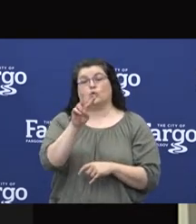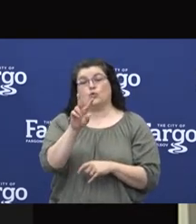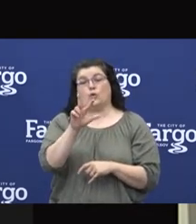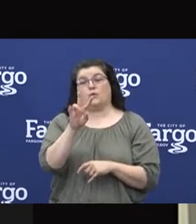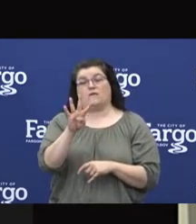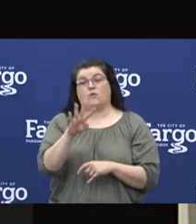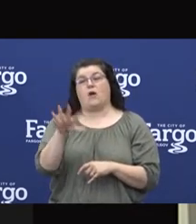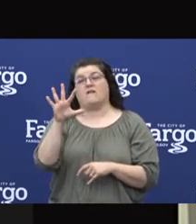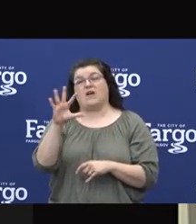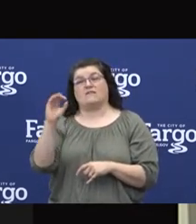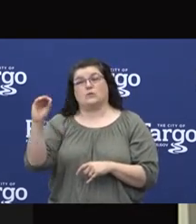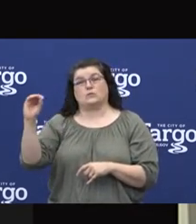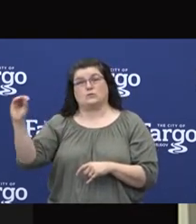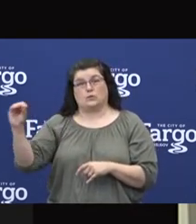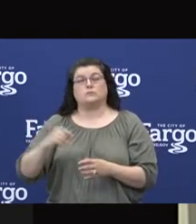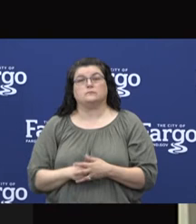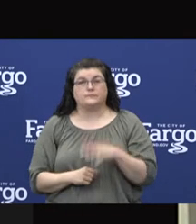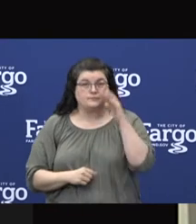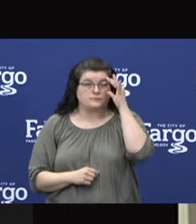-5000.